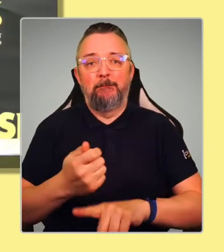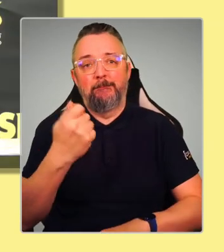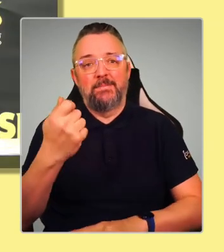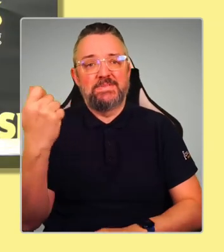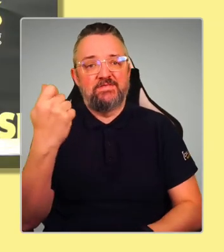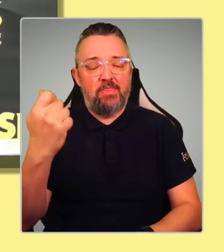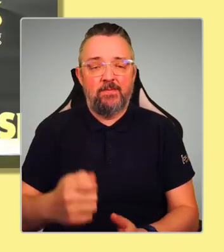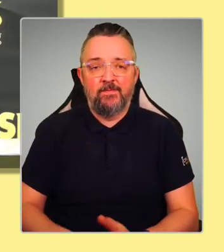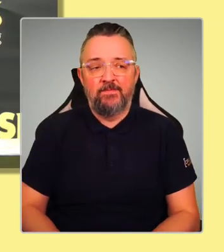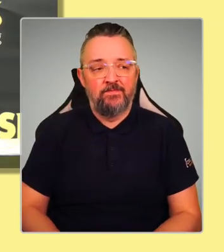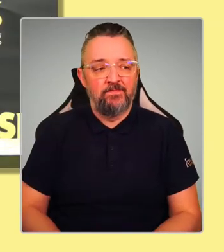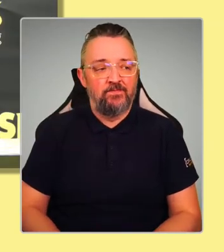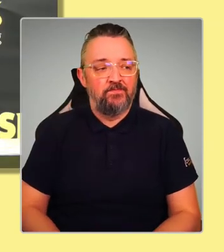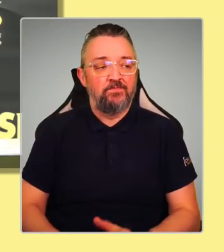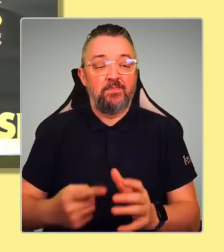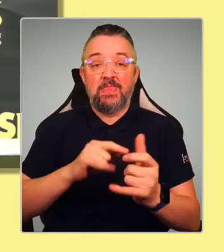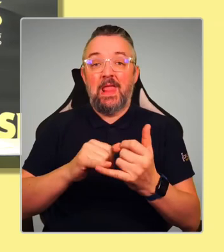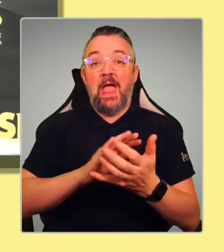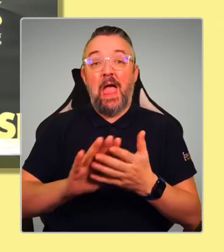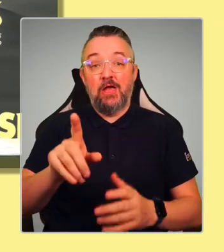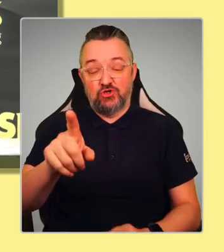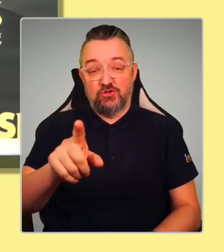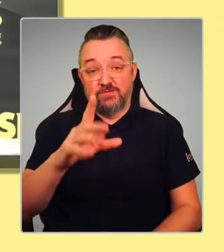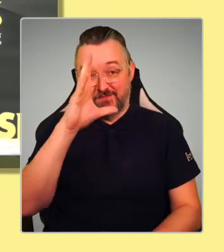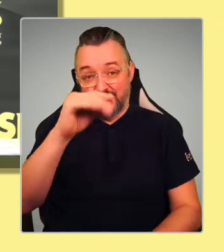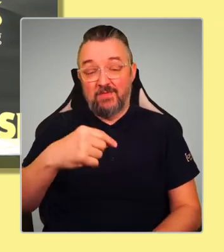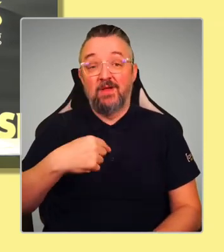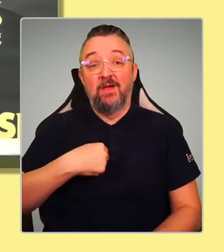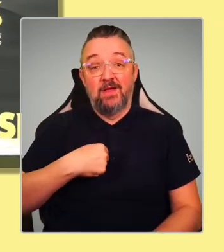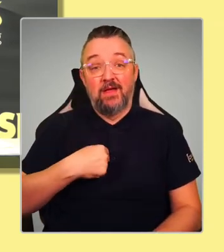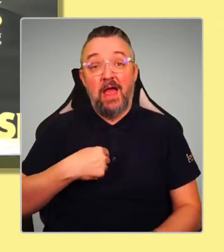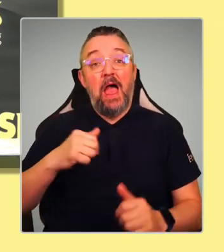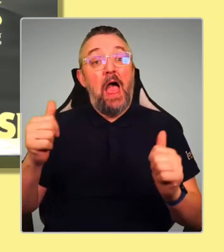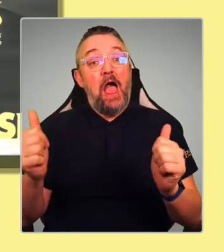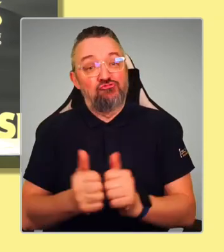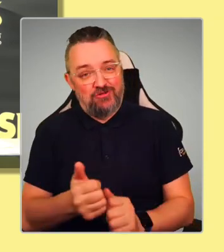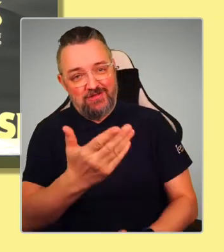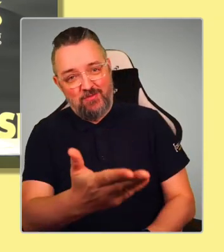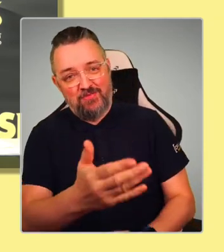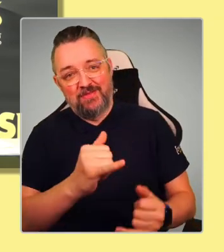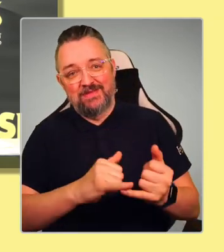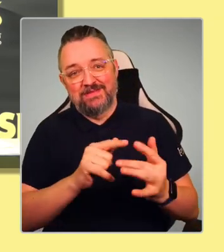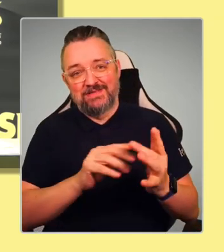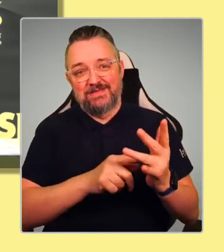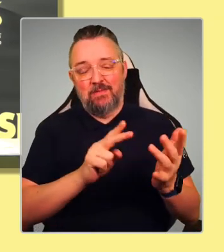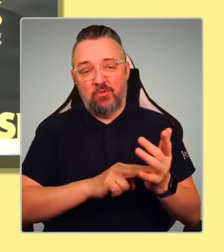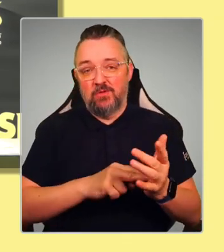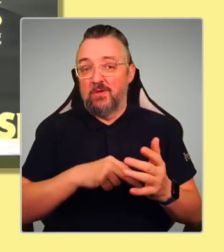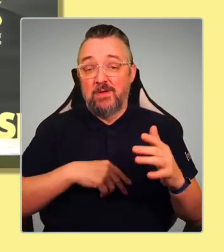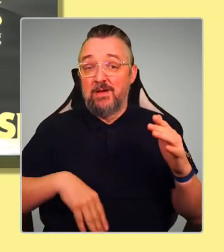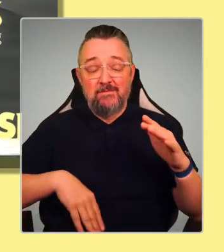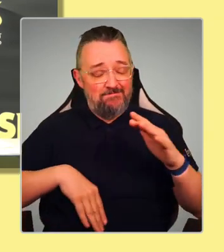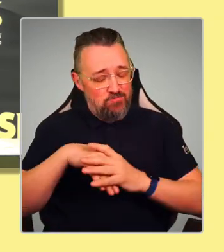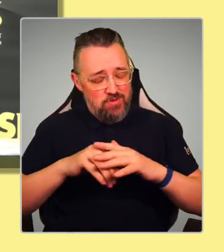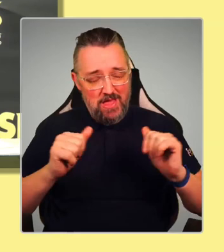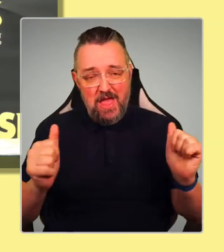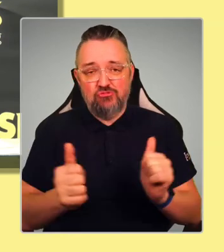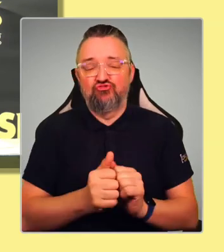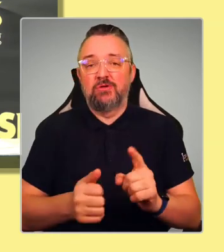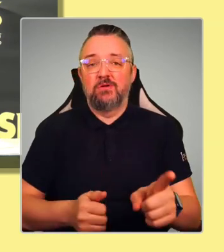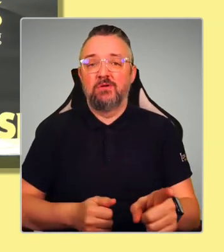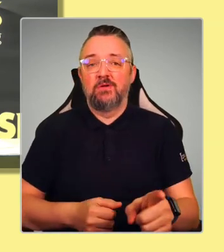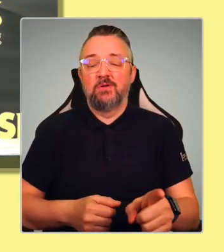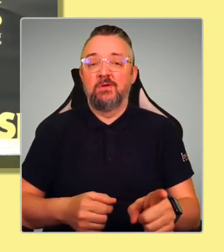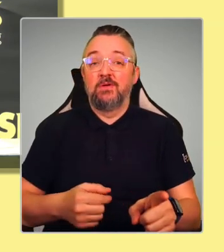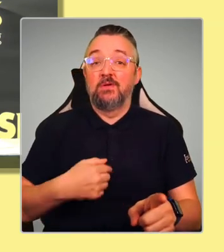Simon, you'll not be surprised to hear that I agree with you. I completely agree with you. And I don't think we should be asking